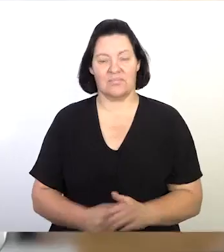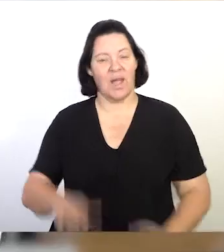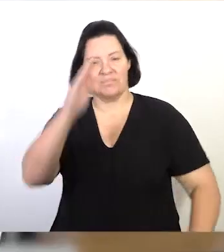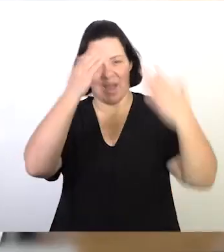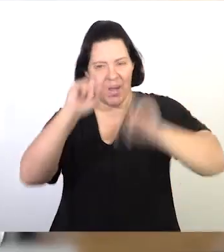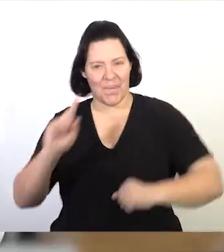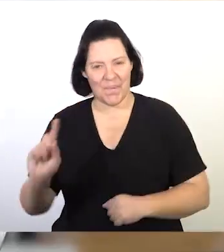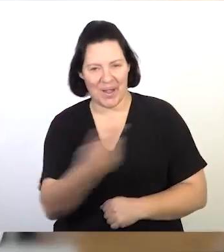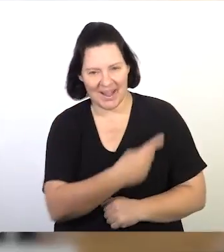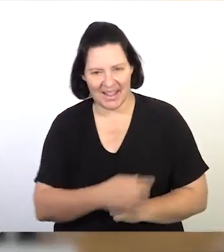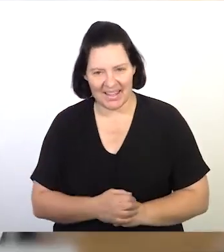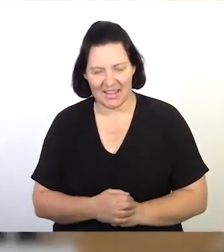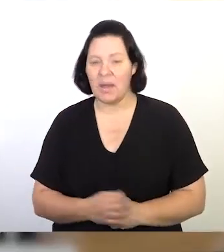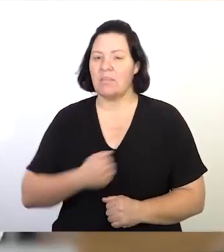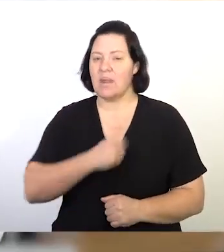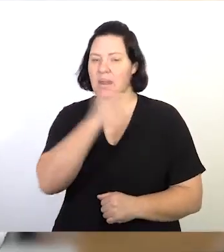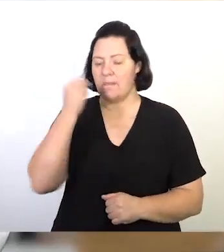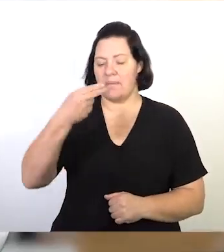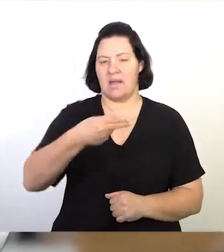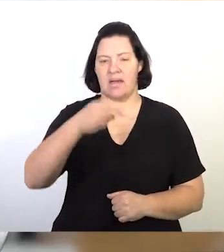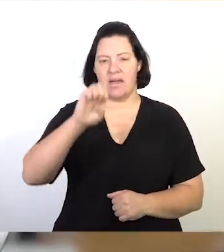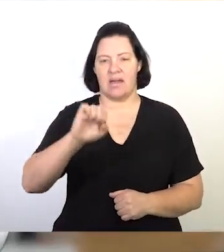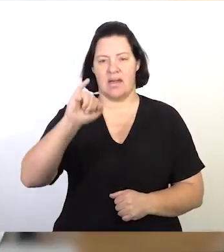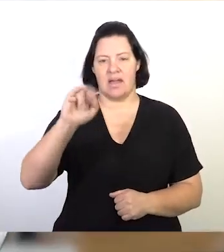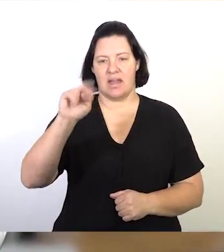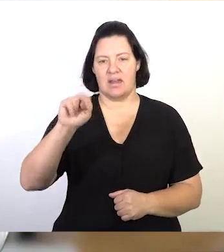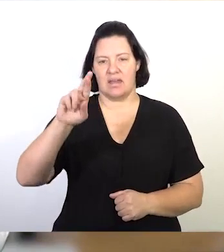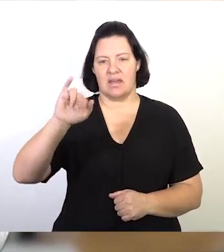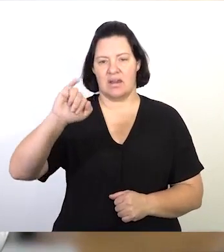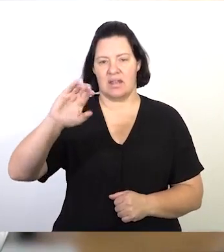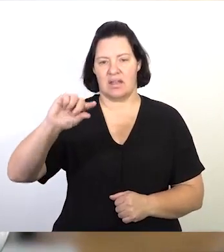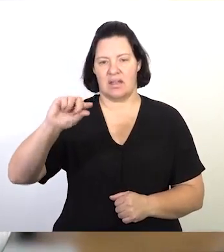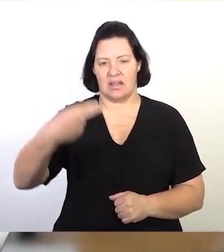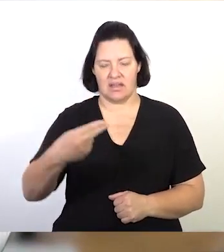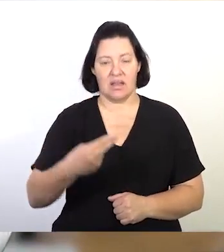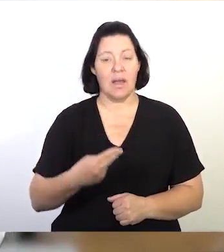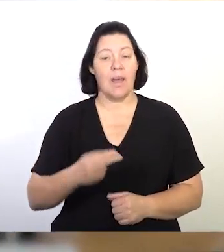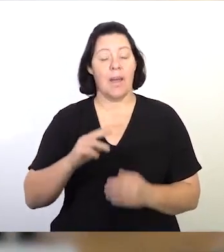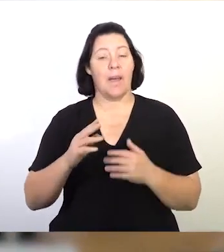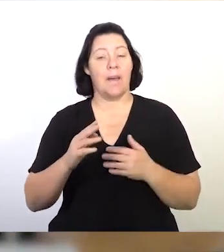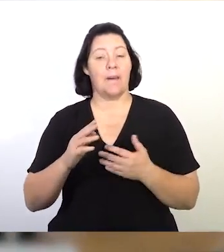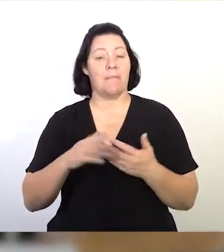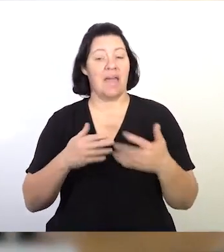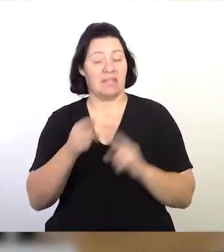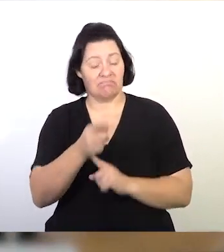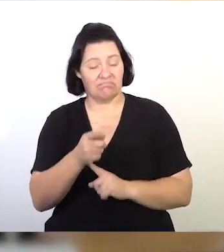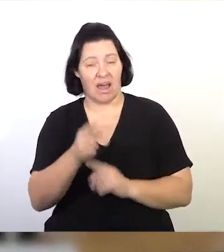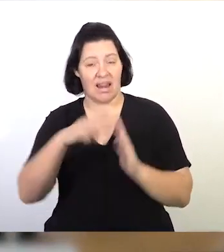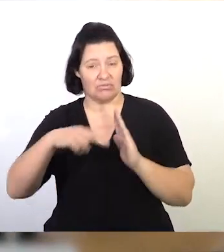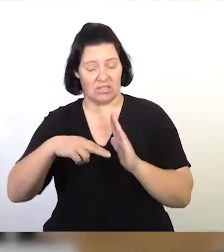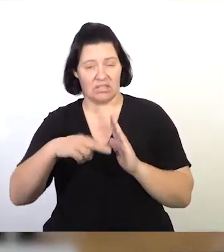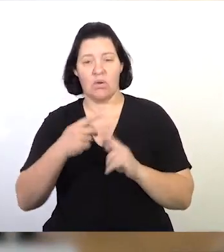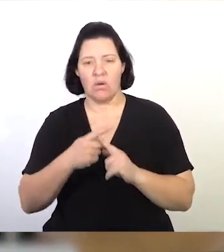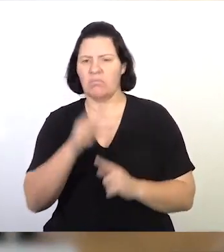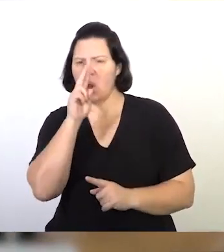Good day to all our viewers out there. My name is Heinrich Neetling and welcome to mathematical literacy. In today's lesson we'll be looking